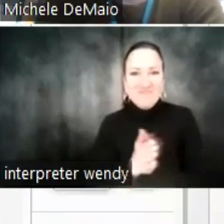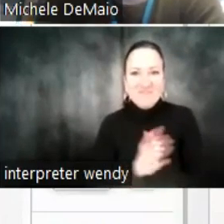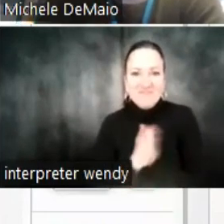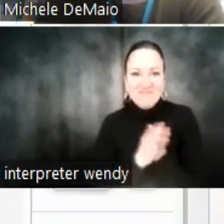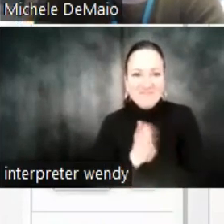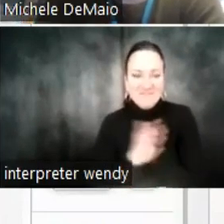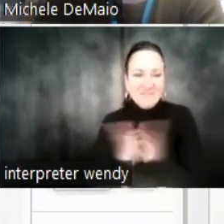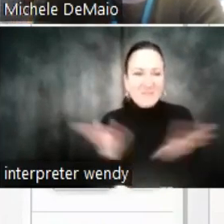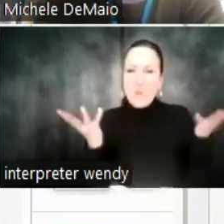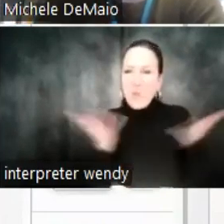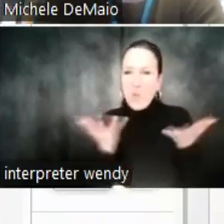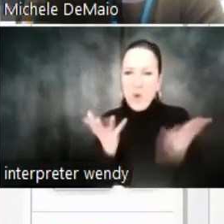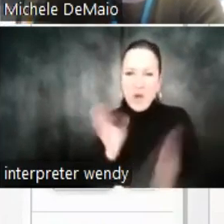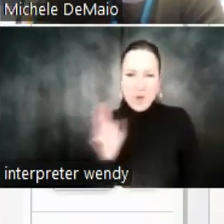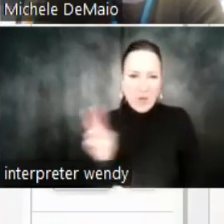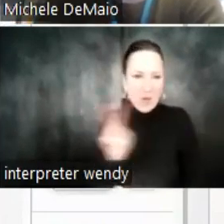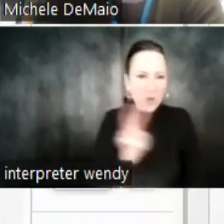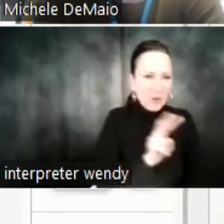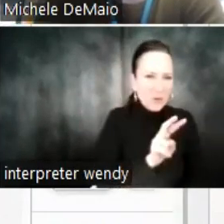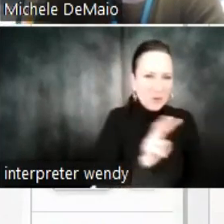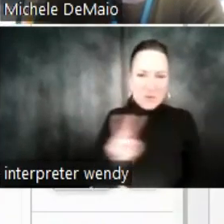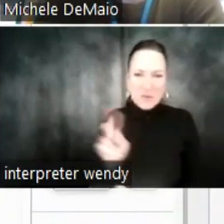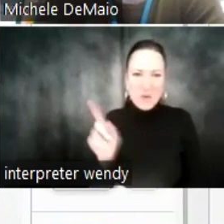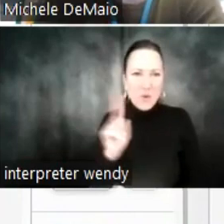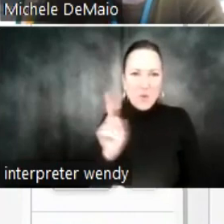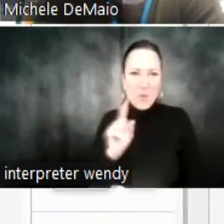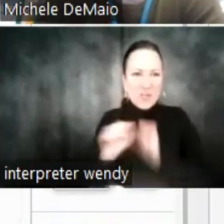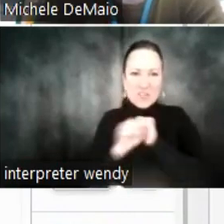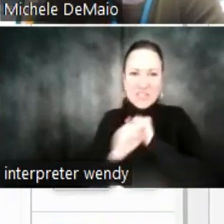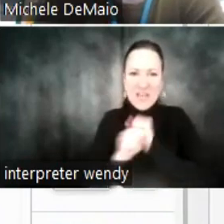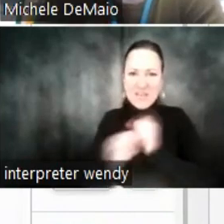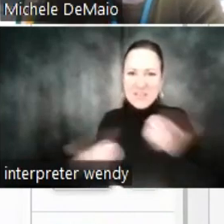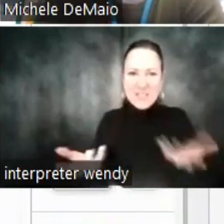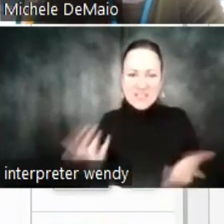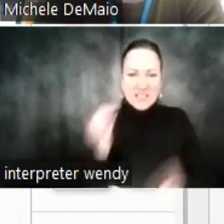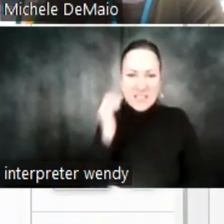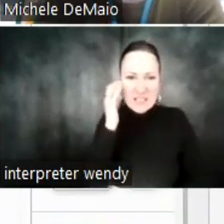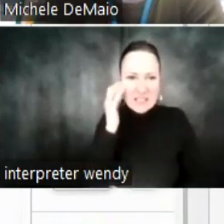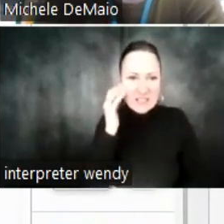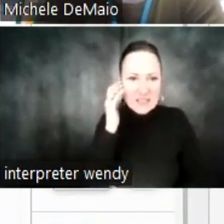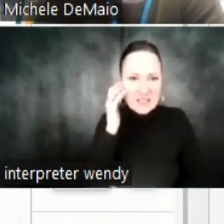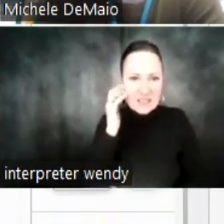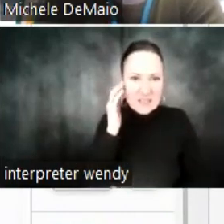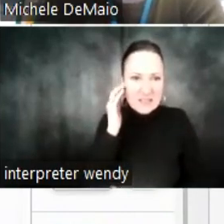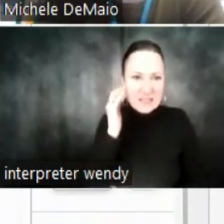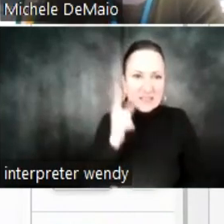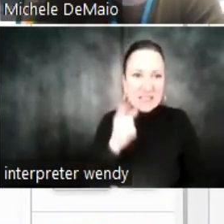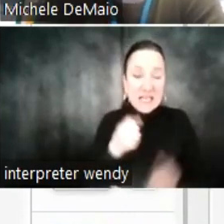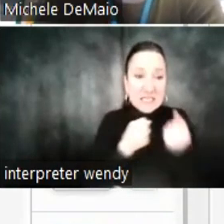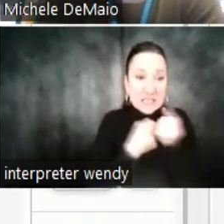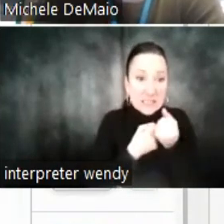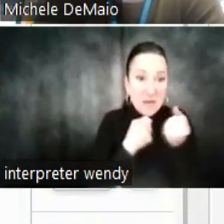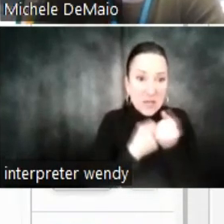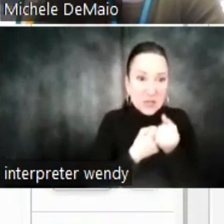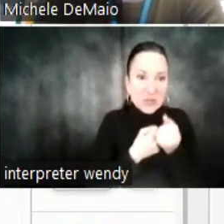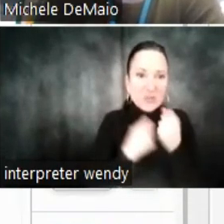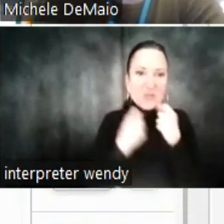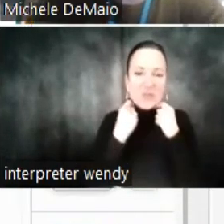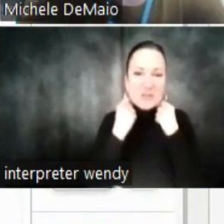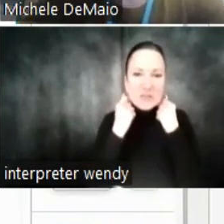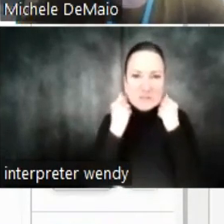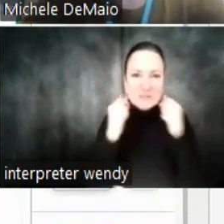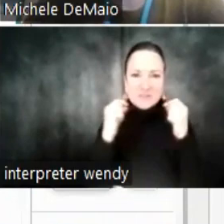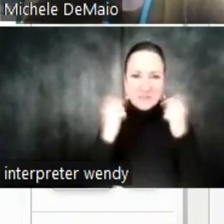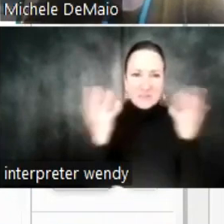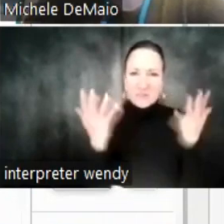we're looking at here, where the advertising comes into play. Like, I see this is sponsored. So, like, tell me what